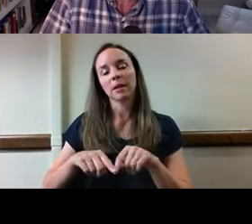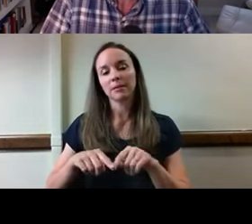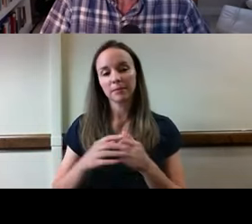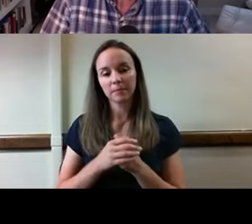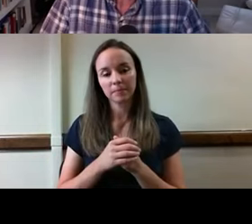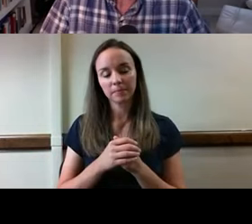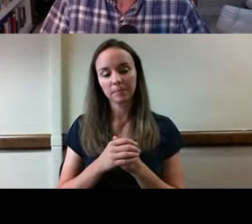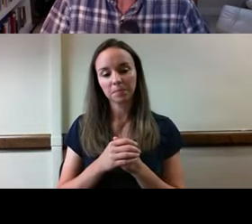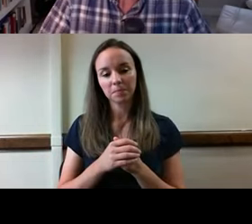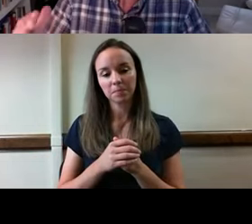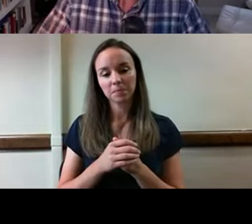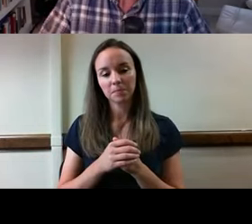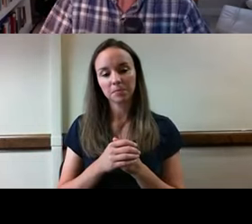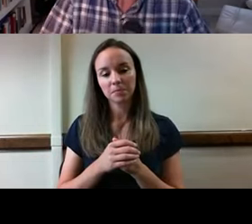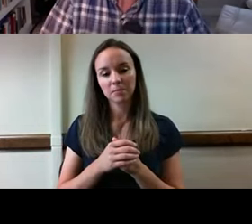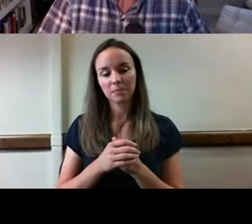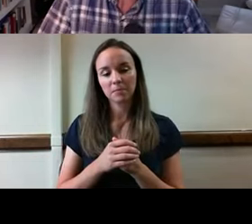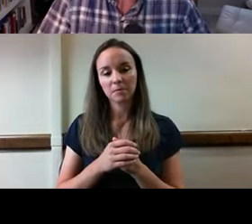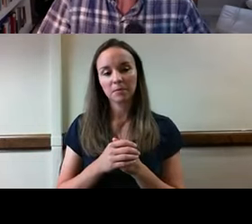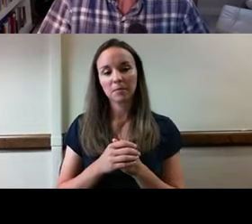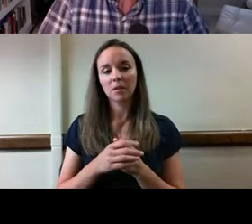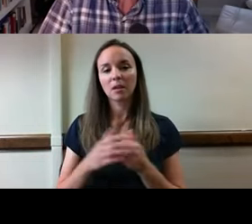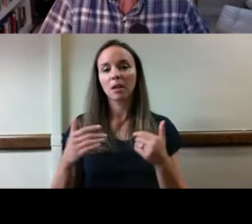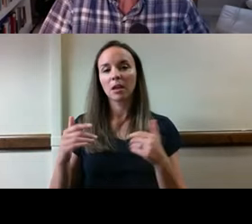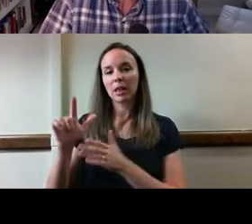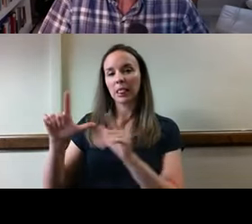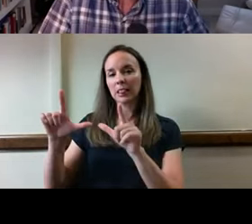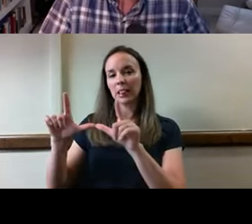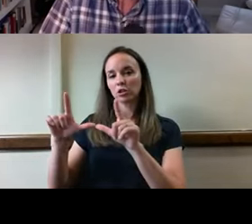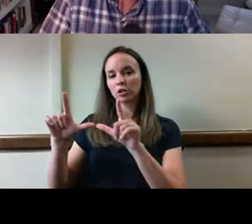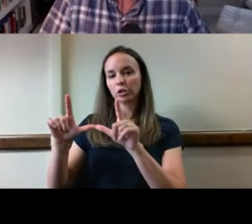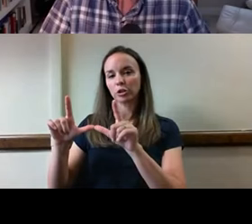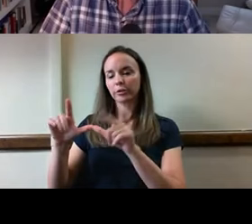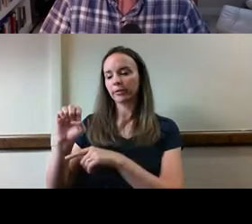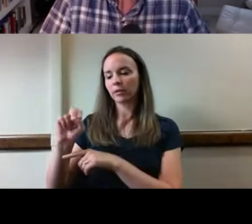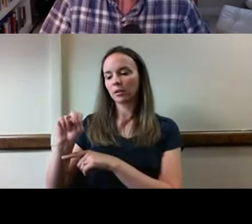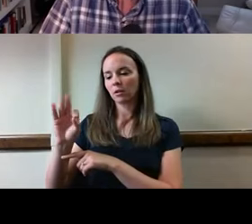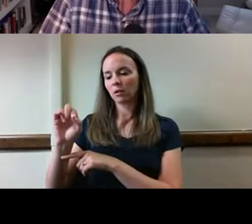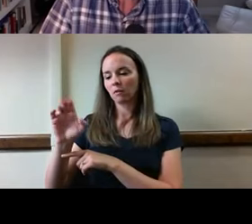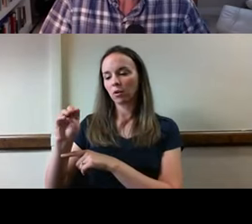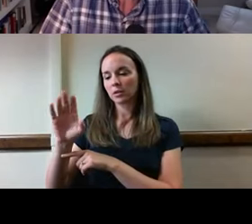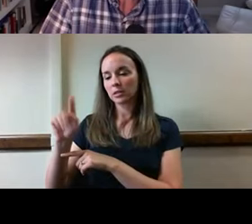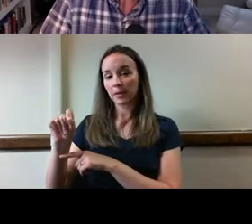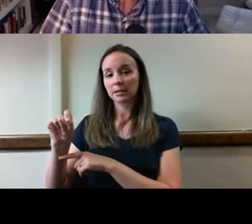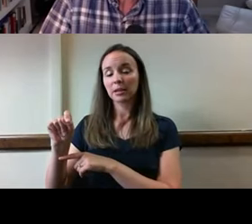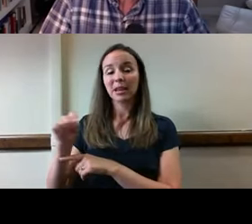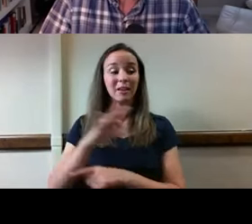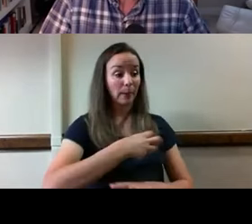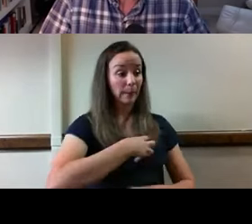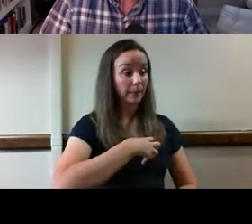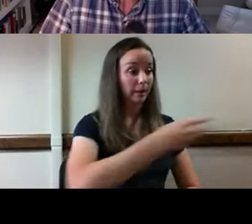clinician. And this is the model that's followed under licensure enforcement. Any complaint goes to the state's enforcement division.